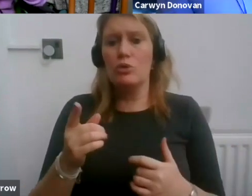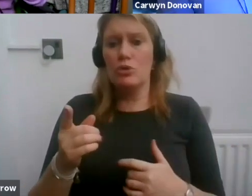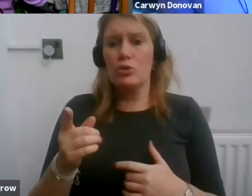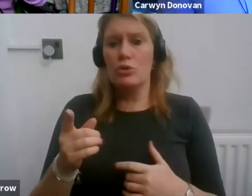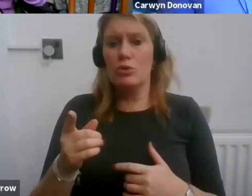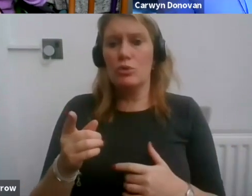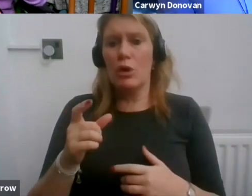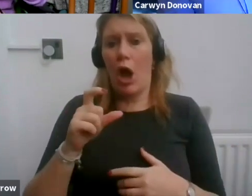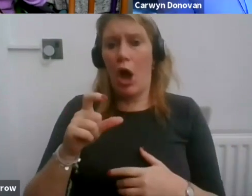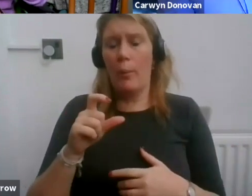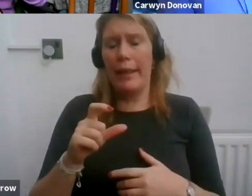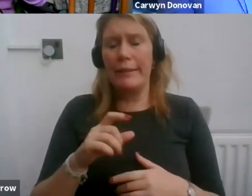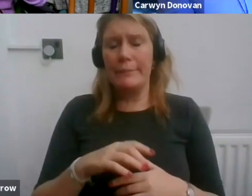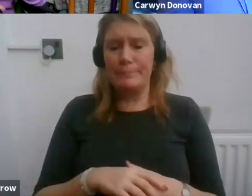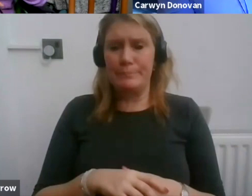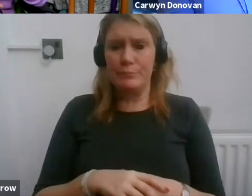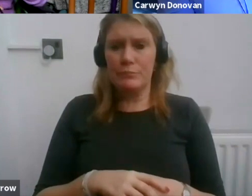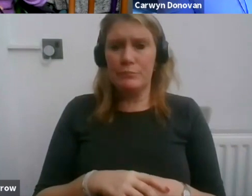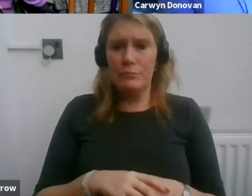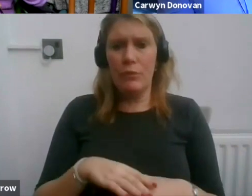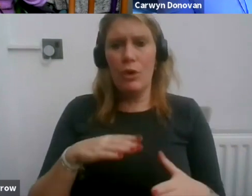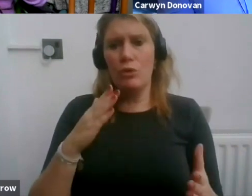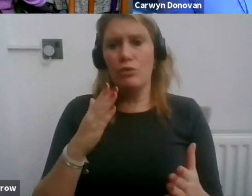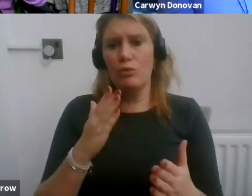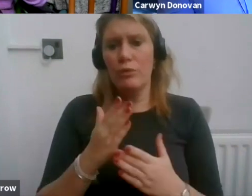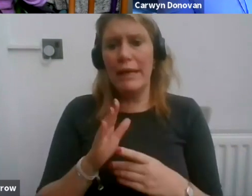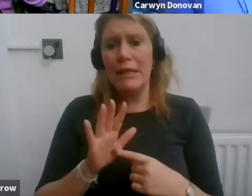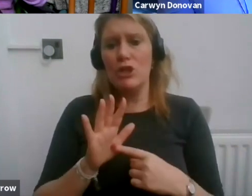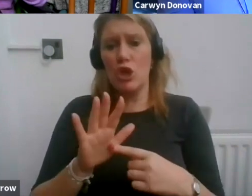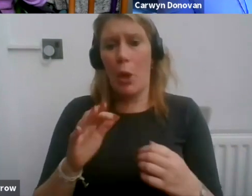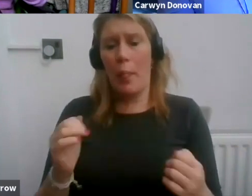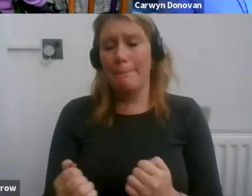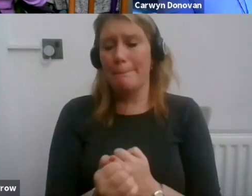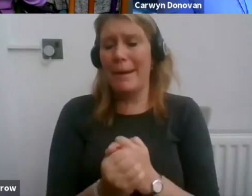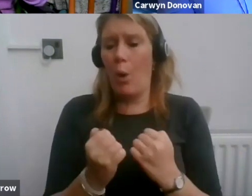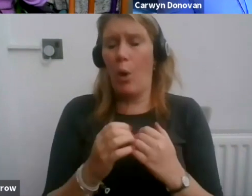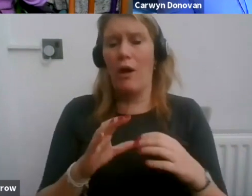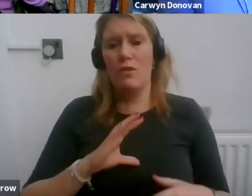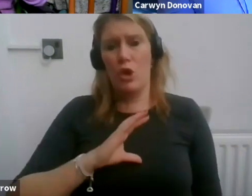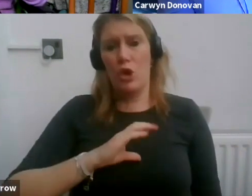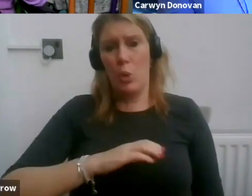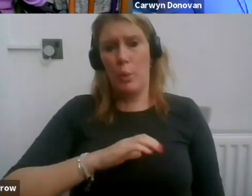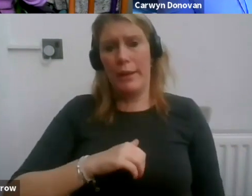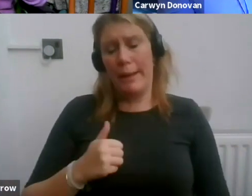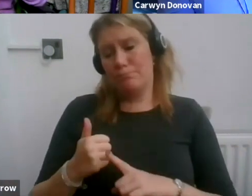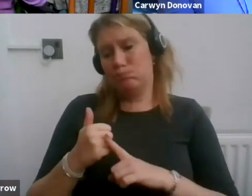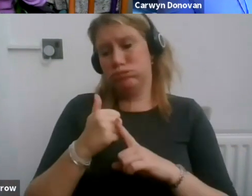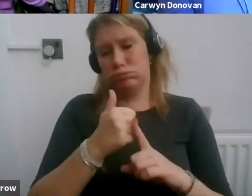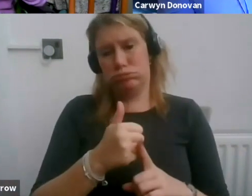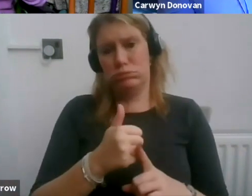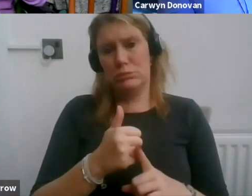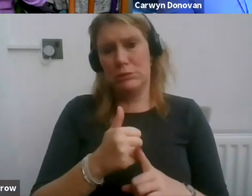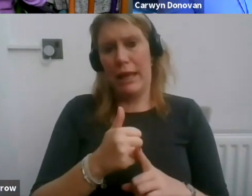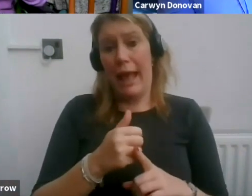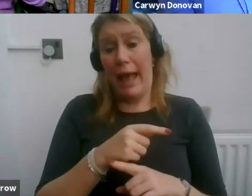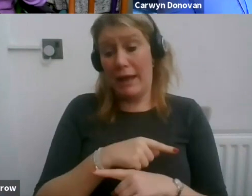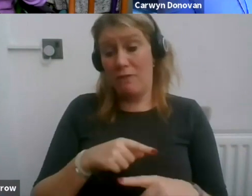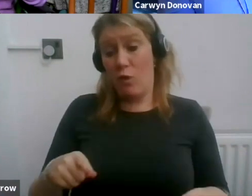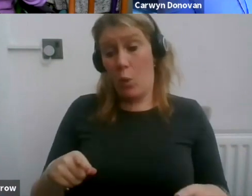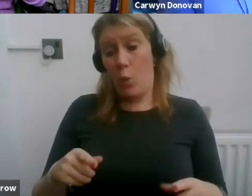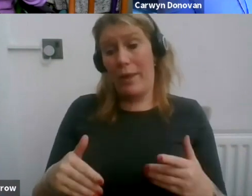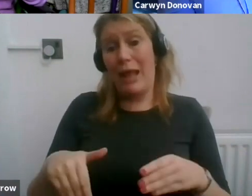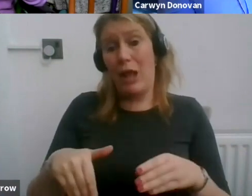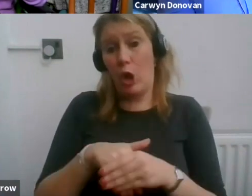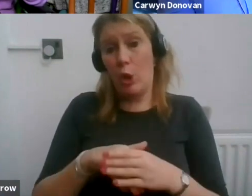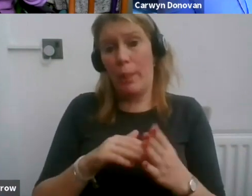indeed Carwin you've really demonstrated the power of a union particularly if we all get behind it and join